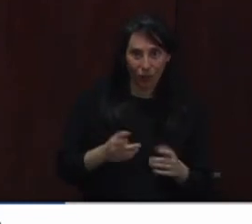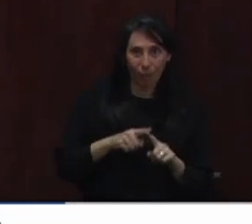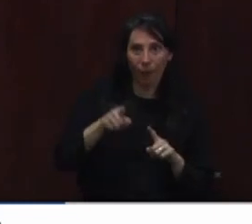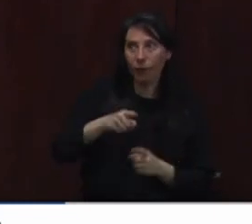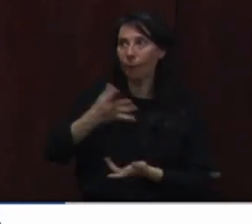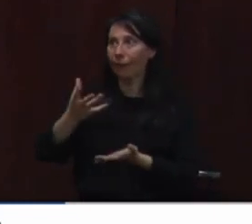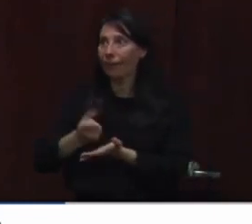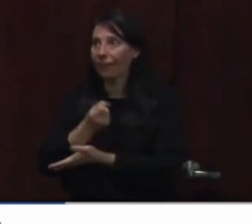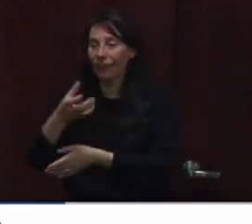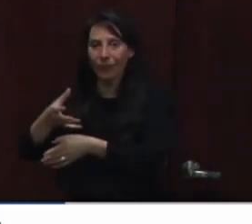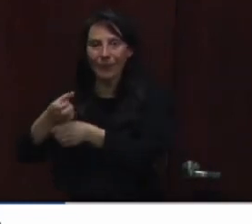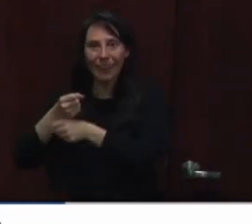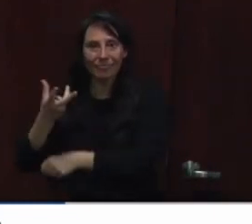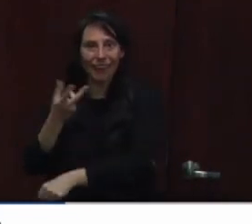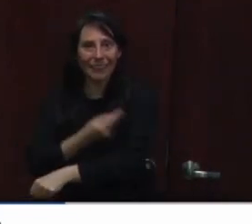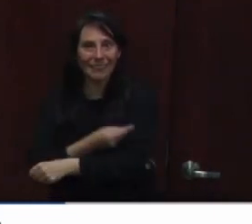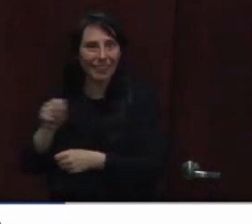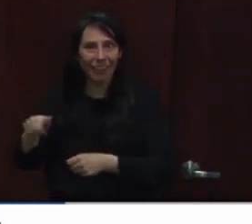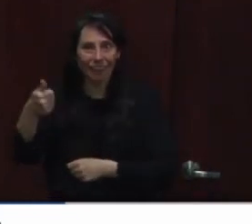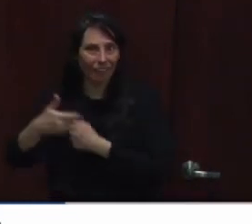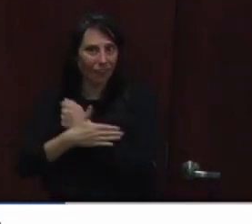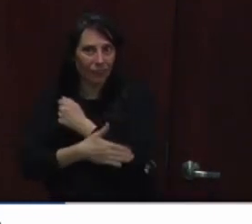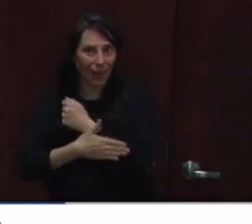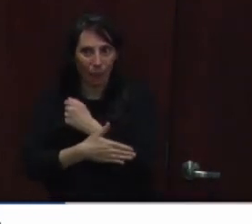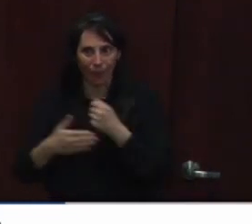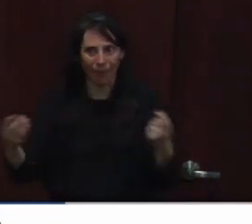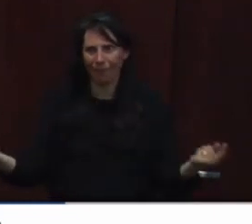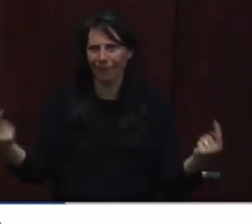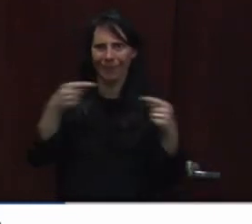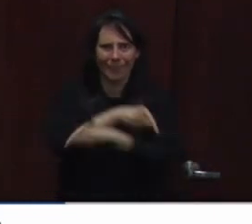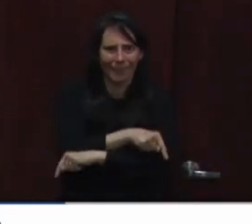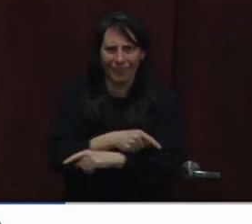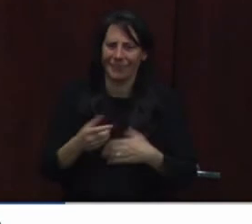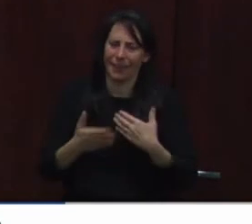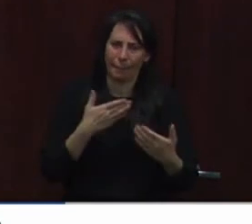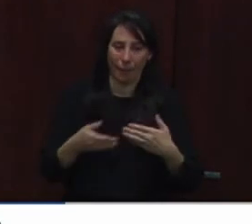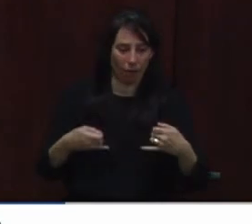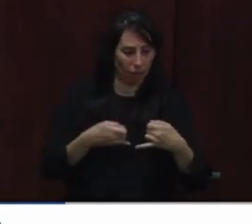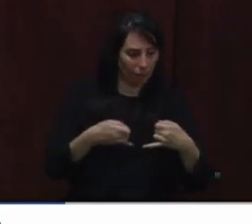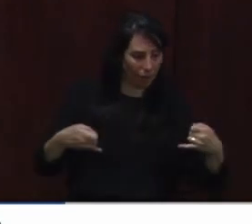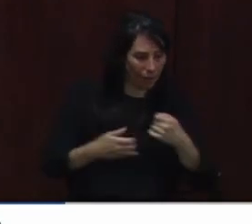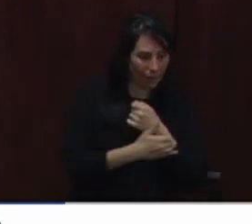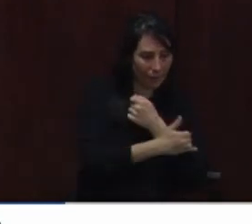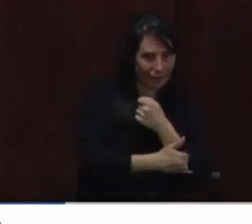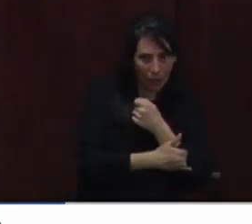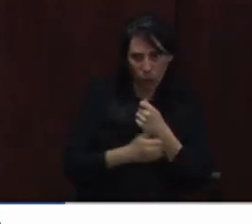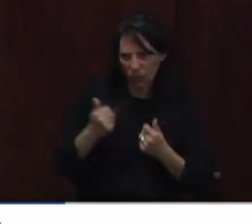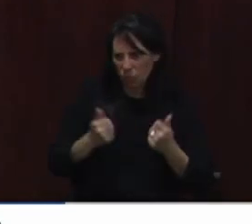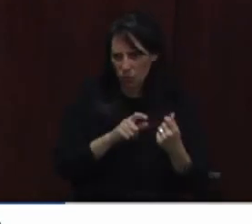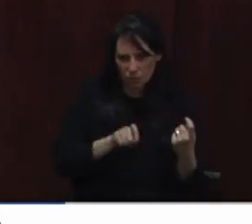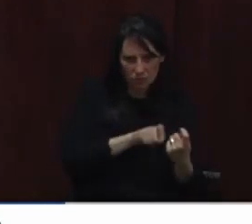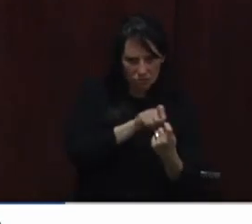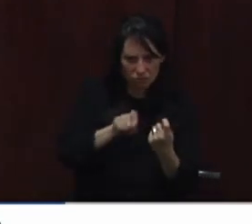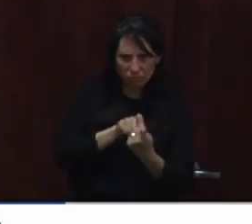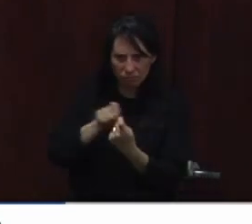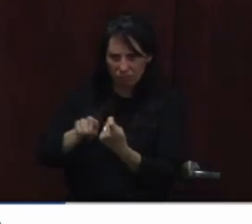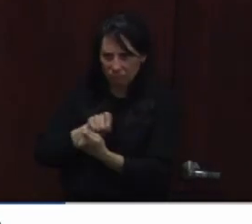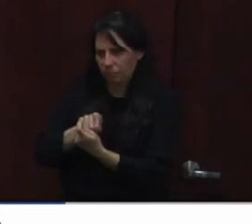That there will be some folks who don't live in Buncombe County that will likely get vaccinated here as well. Sure. Okay. Thank you for clarifying that.